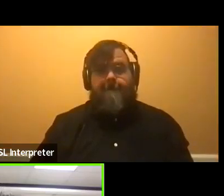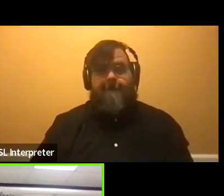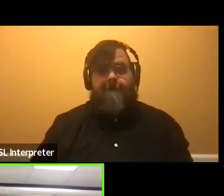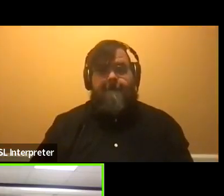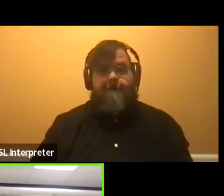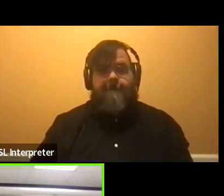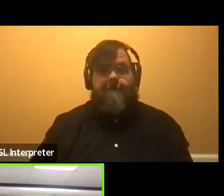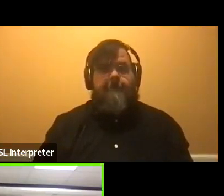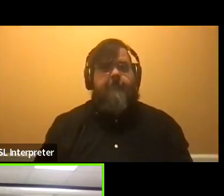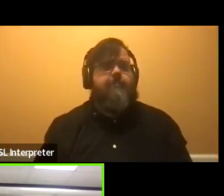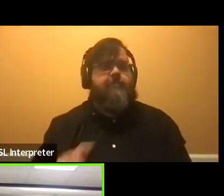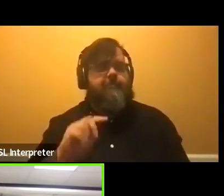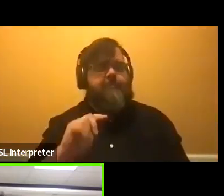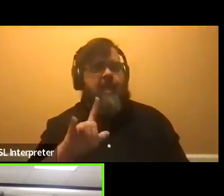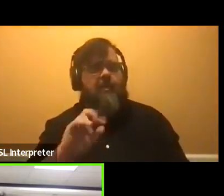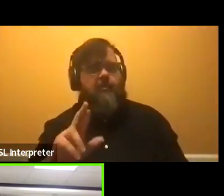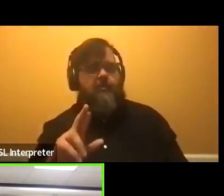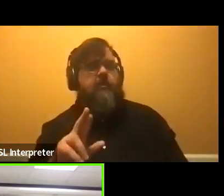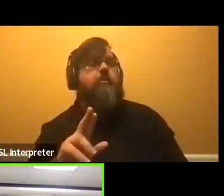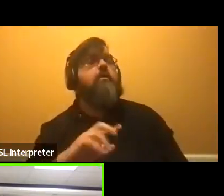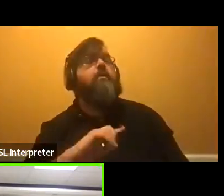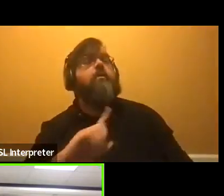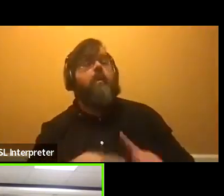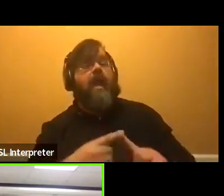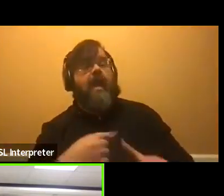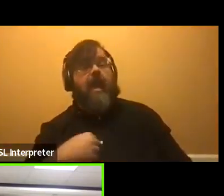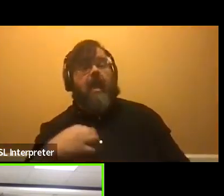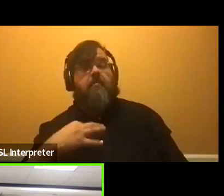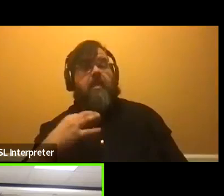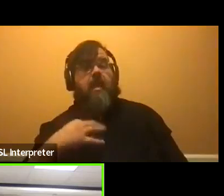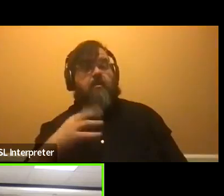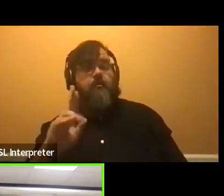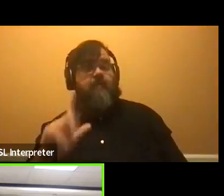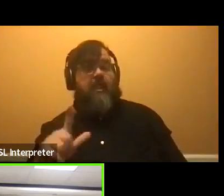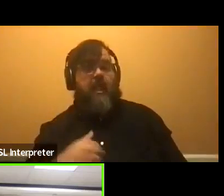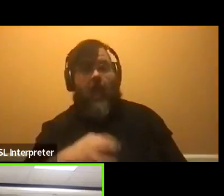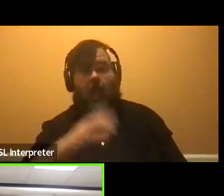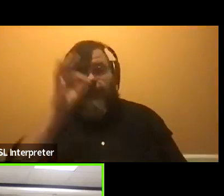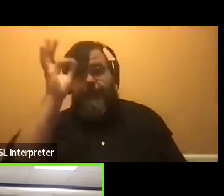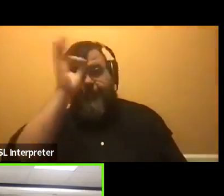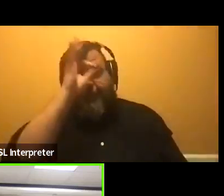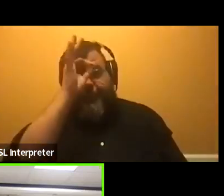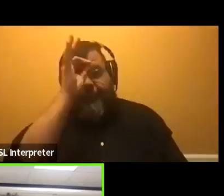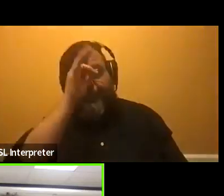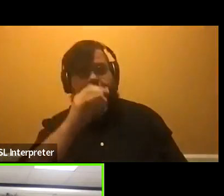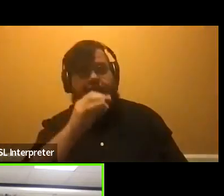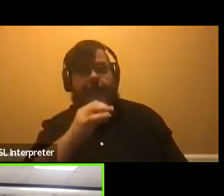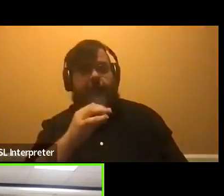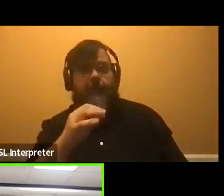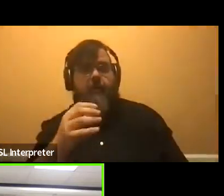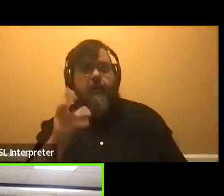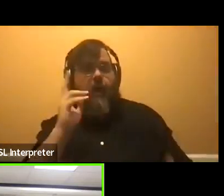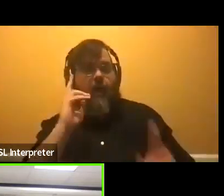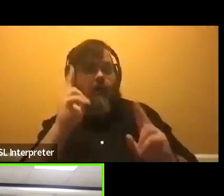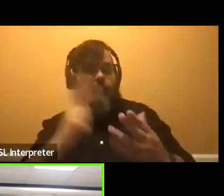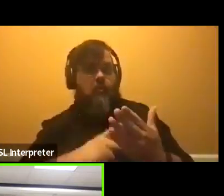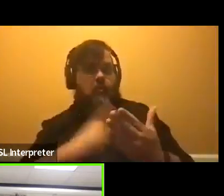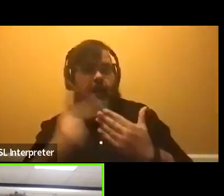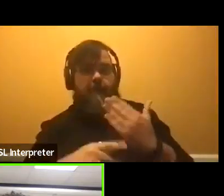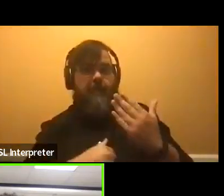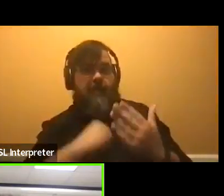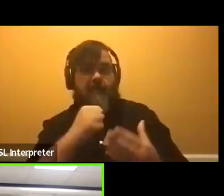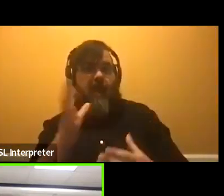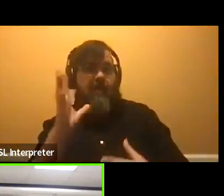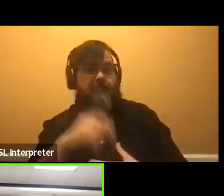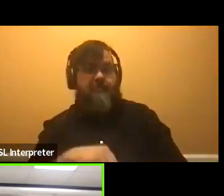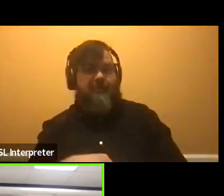Um, when I first applied to UofL, I'm going to be honest. I didn't know quite a lot about honors. I did not join Facebook